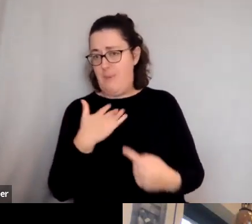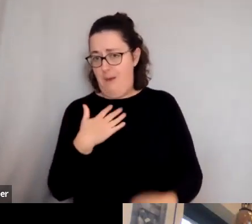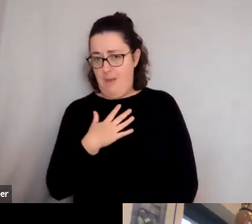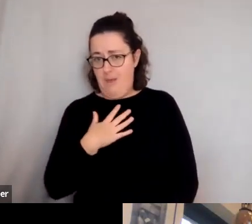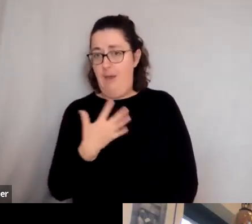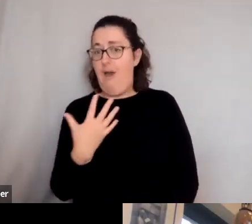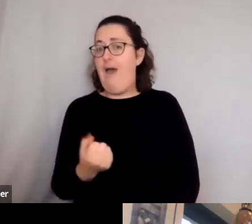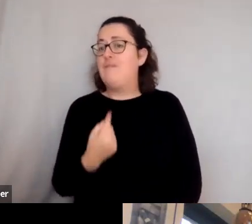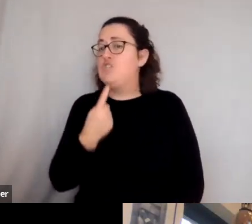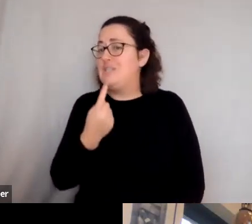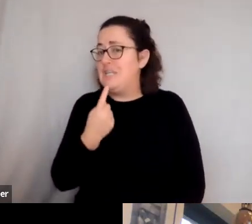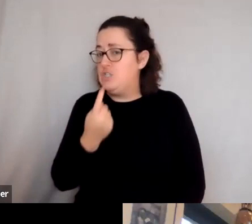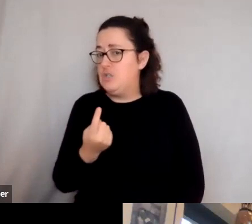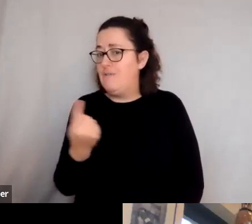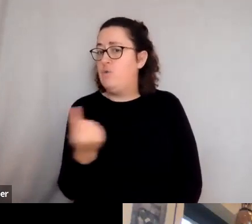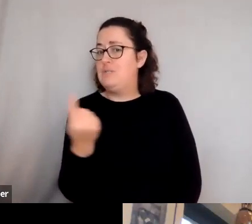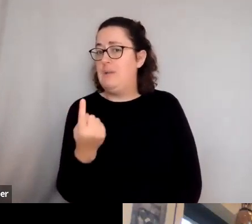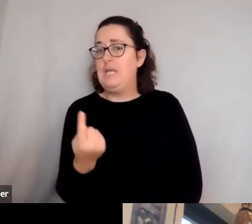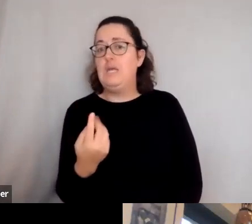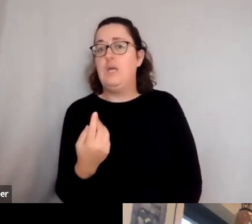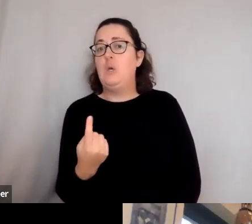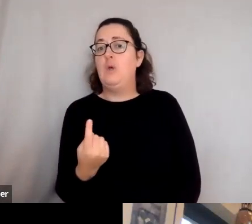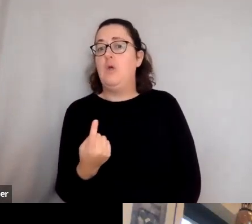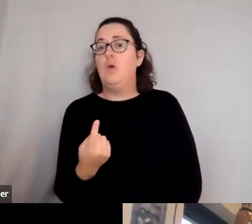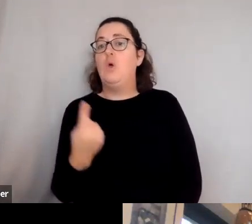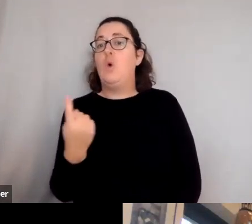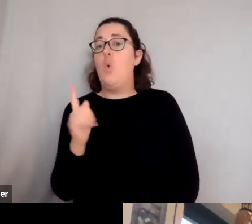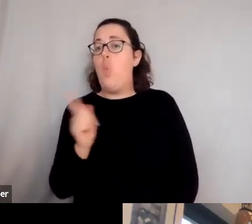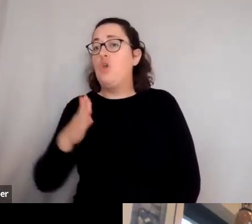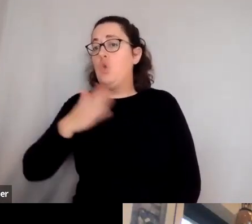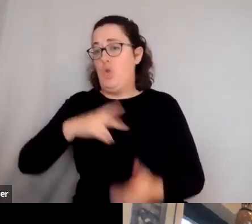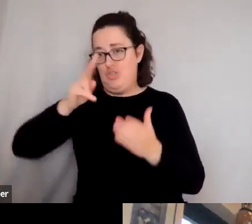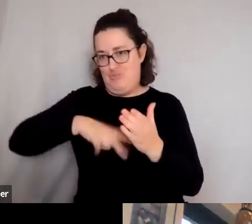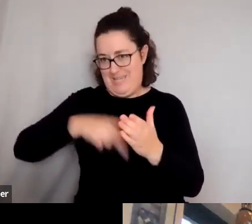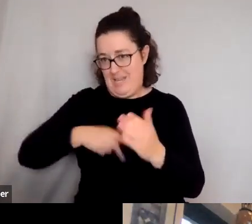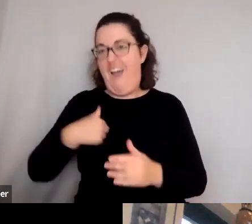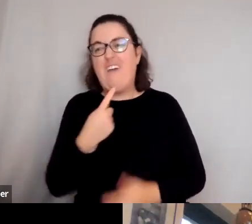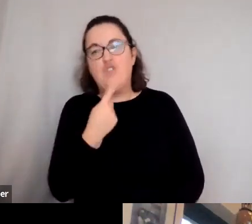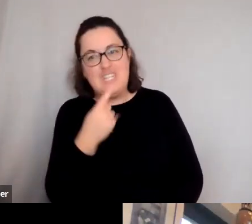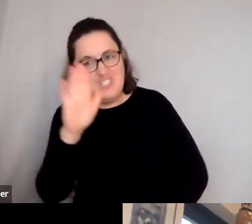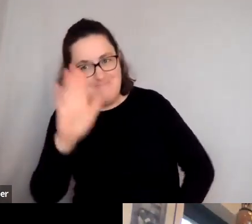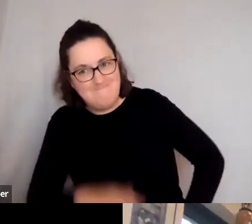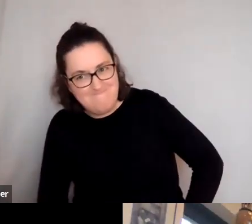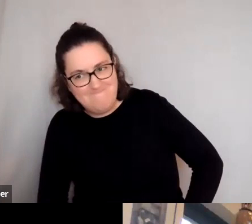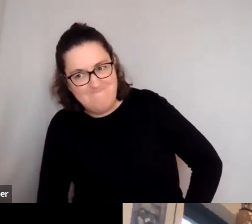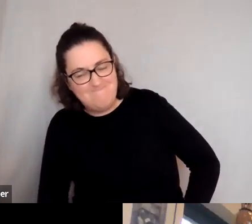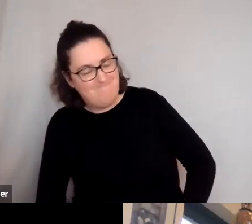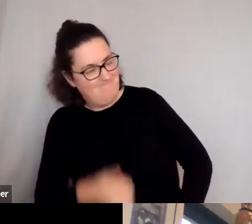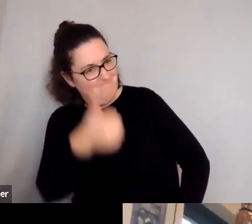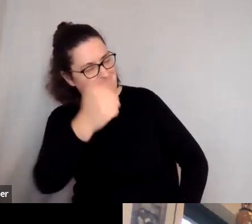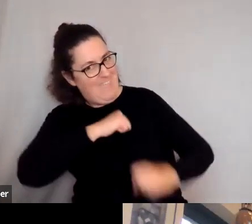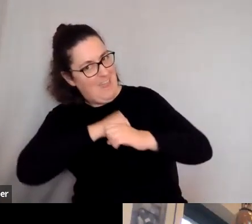suggestion for that person who, on, on the question to ask, well, if you want to read one book. Oh, thank you for the advert, Mark.